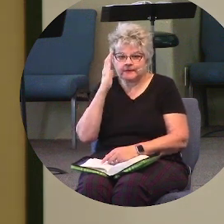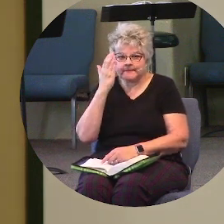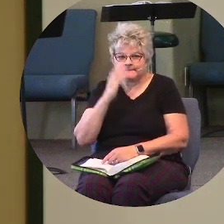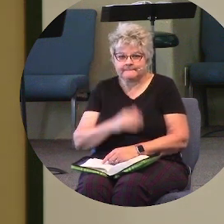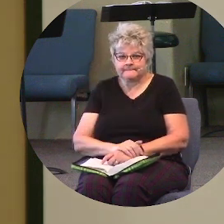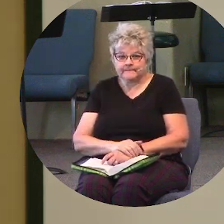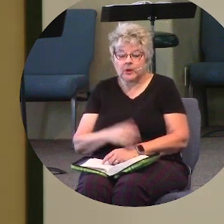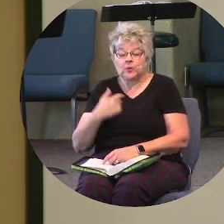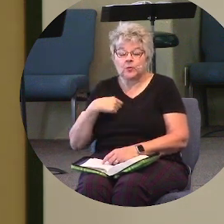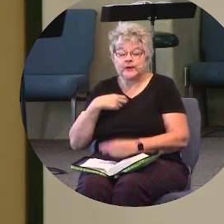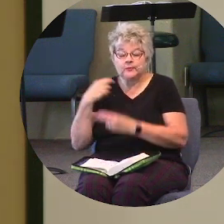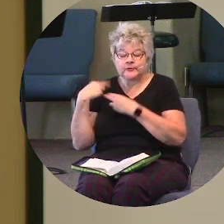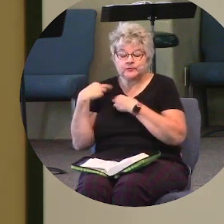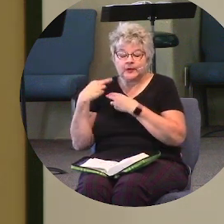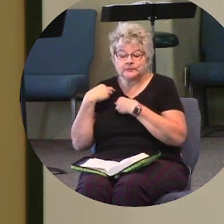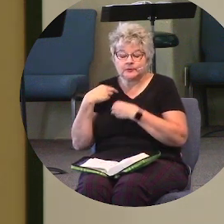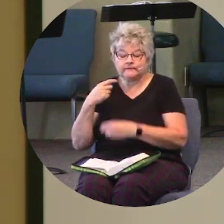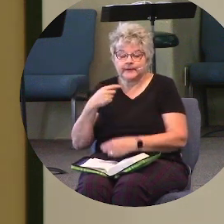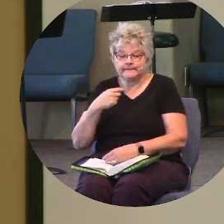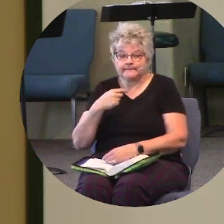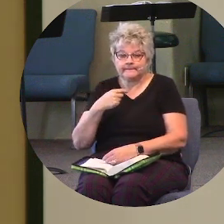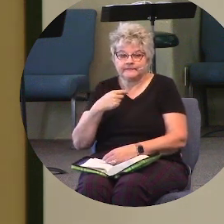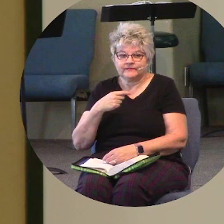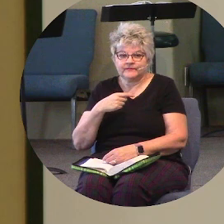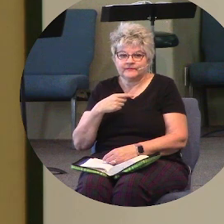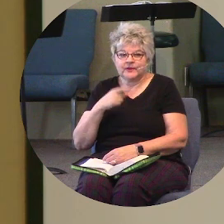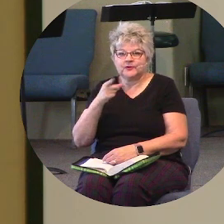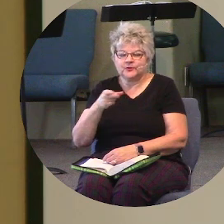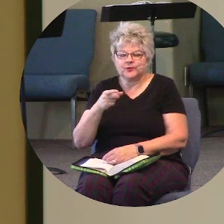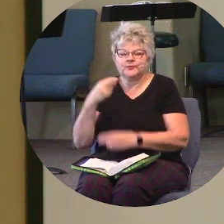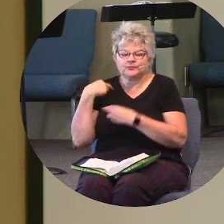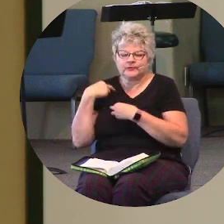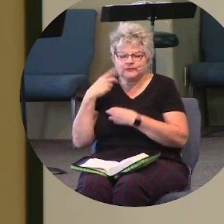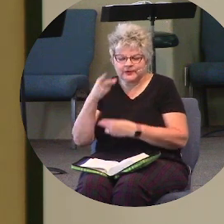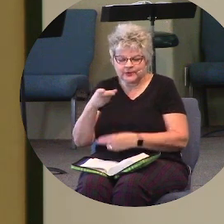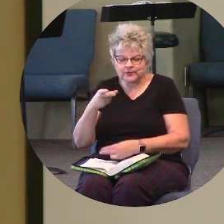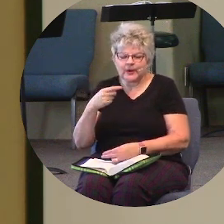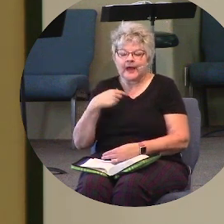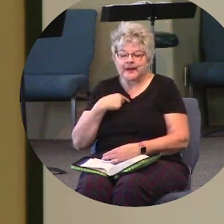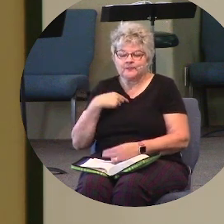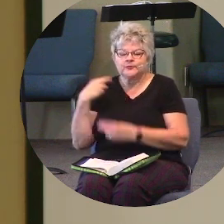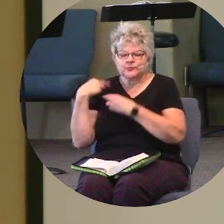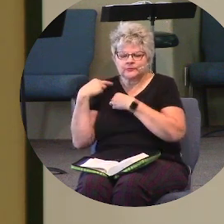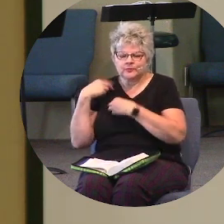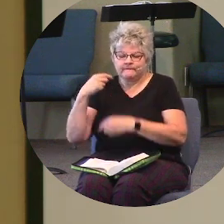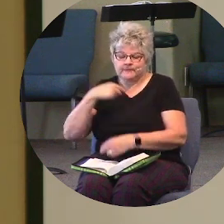We're responsible for me, for you. I'm responsible for me.